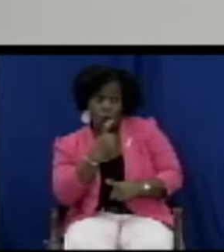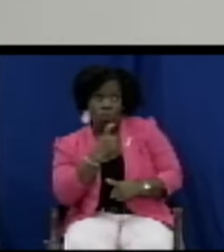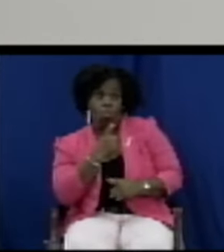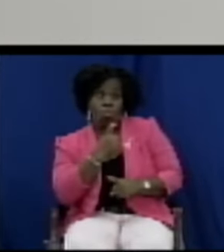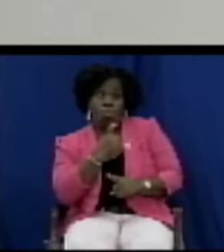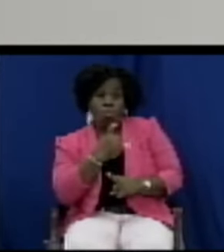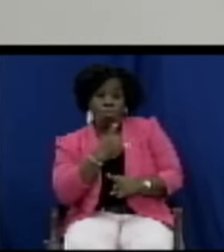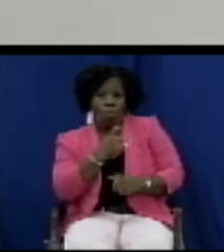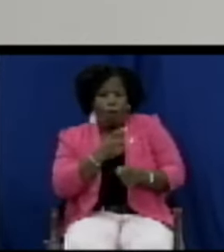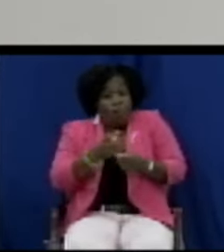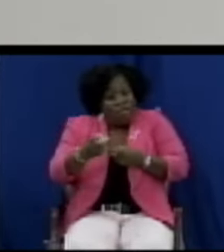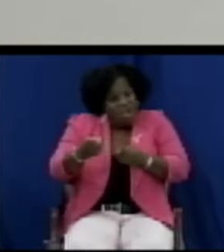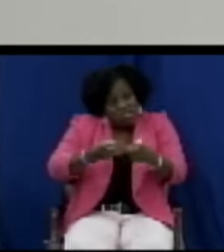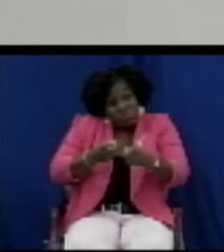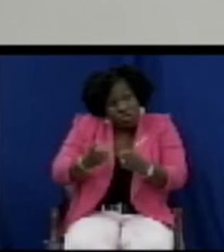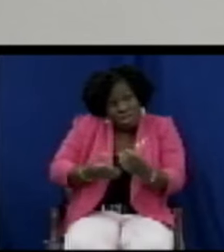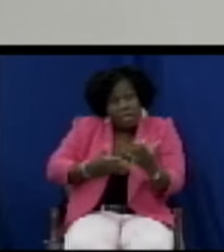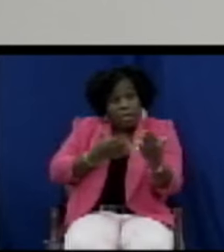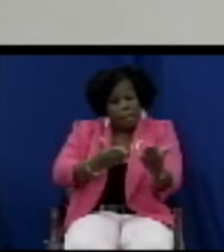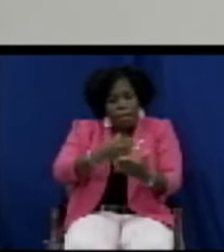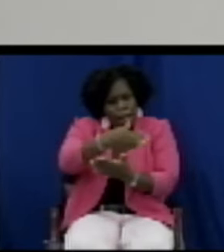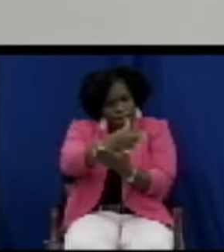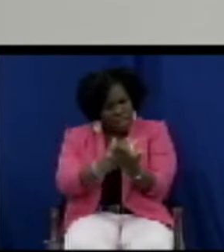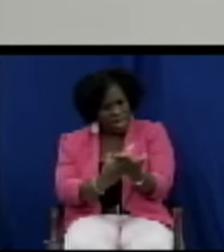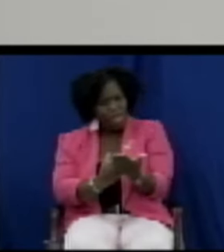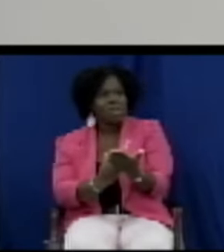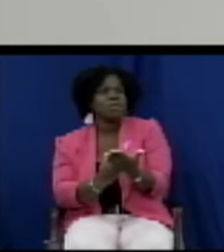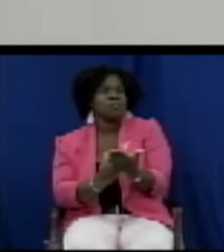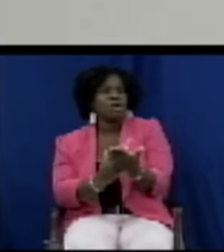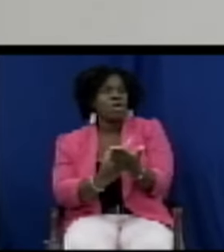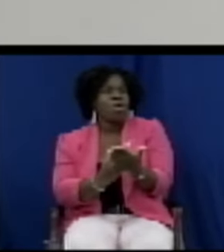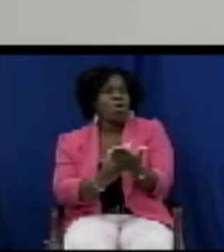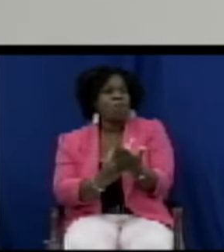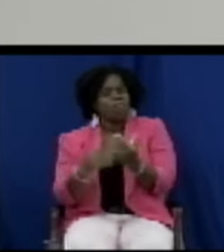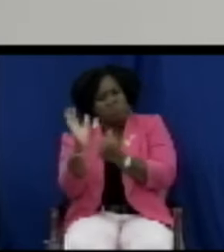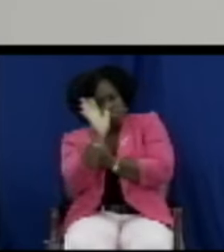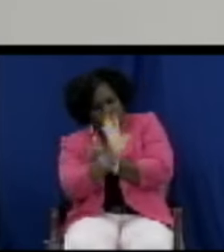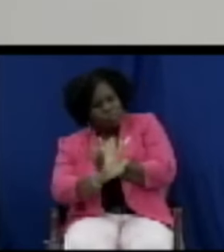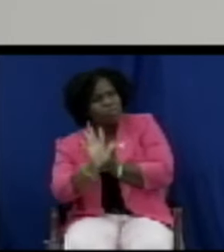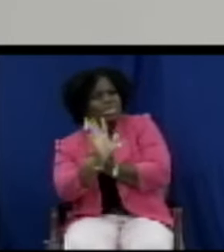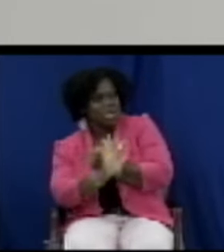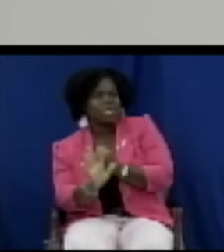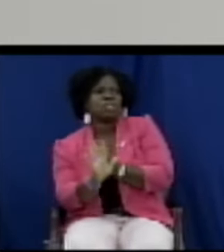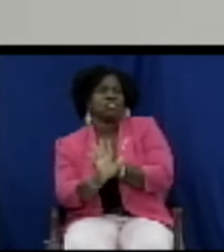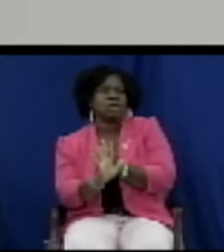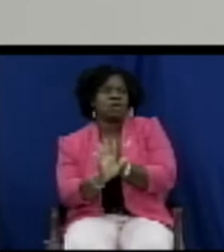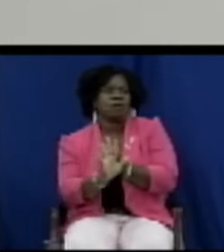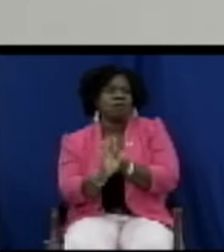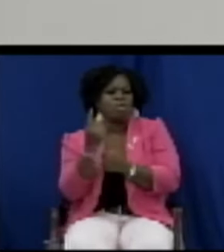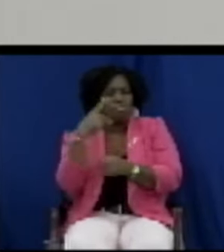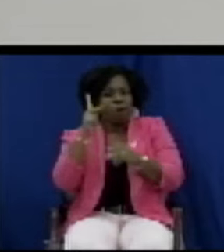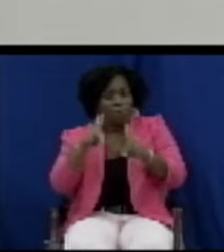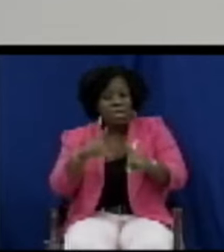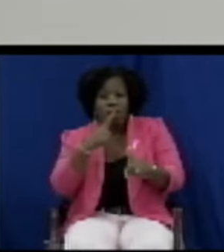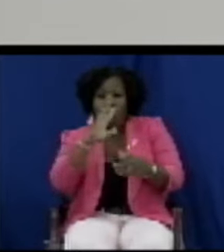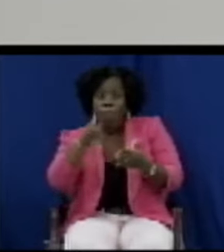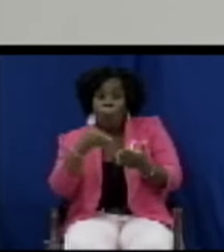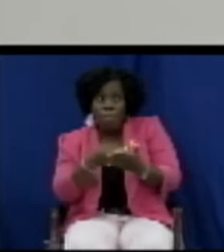part of the consumer affairs department they have some powers in which to act